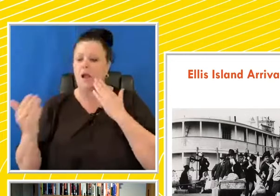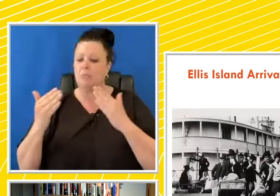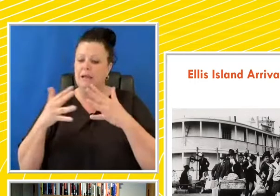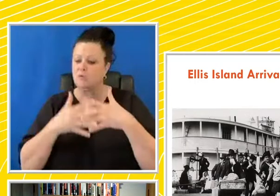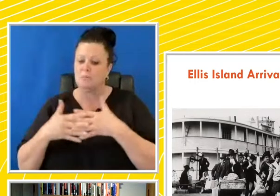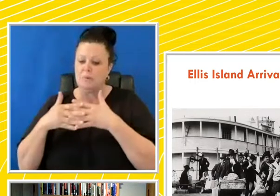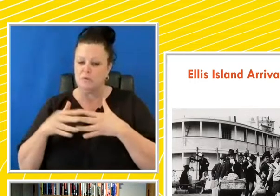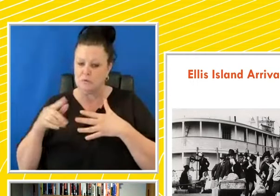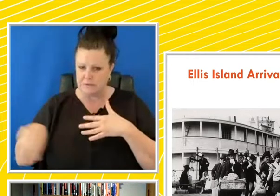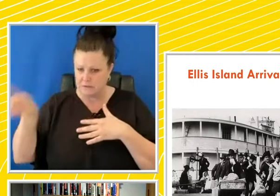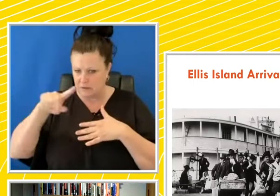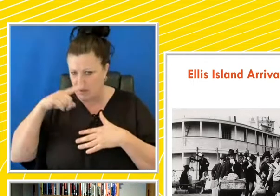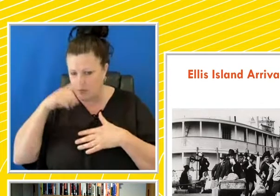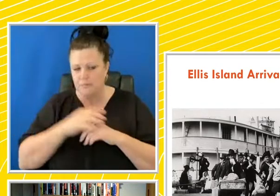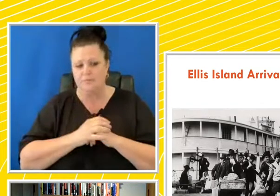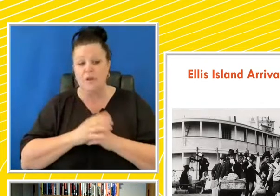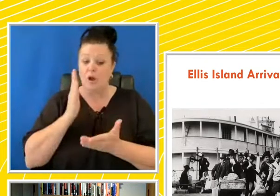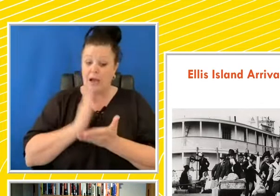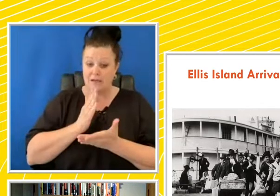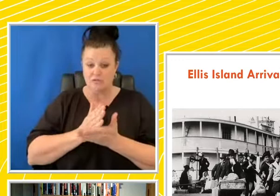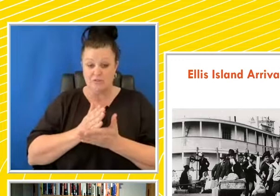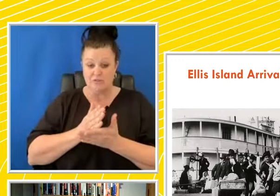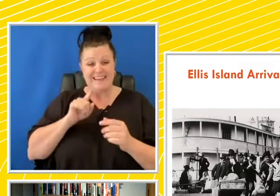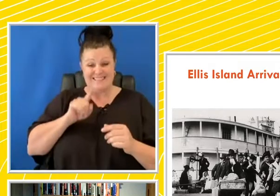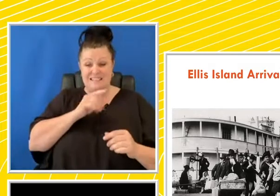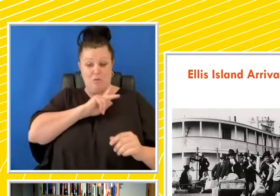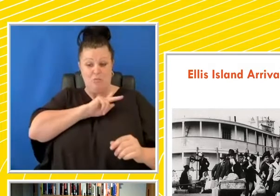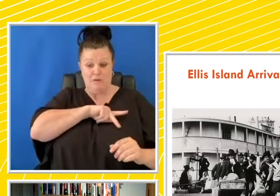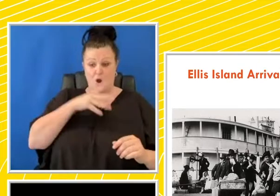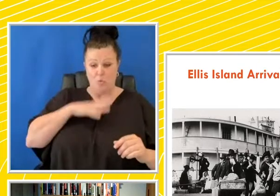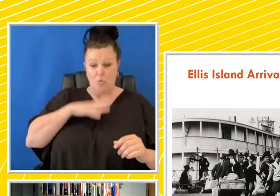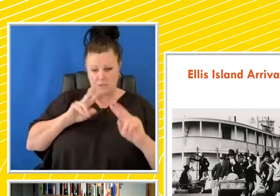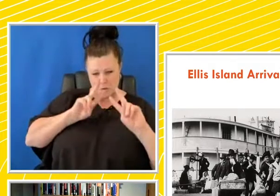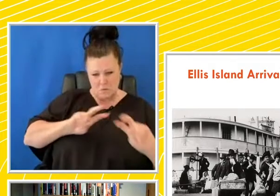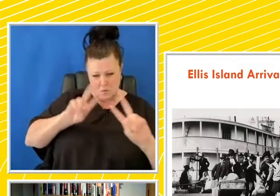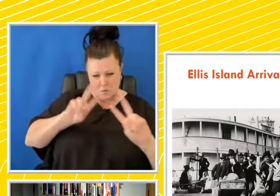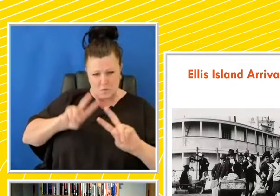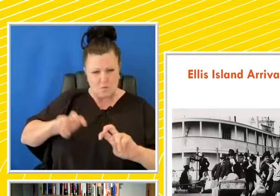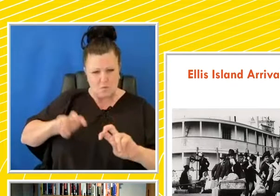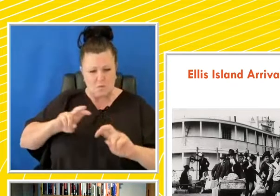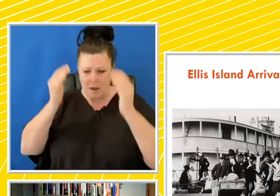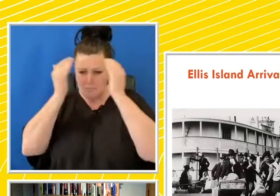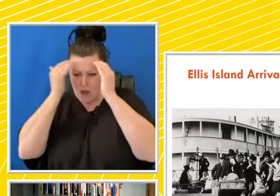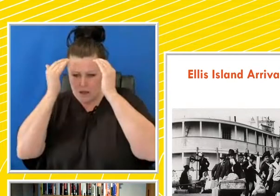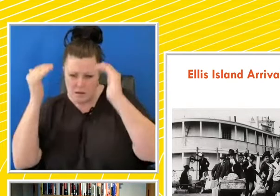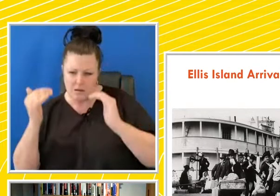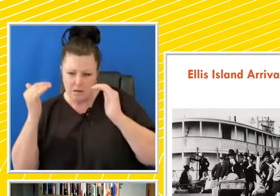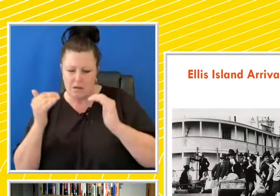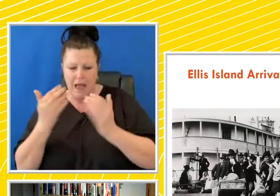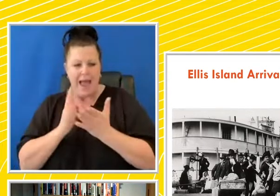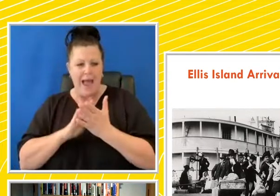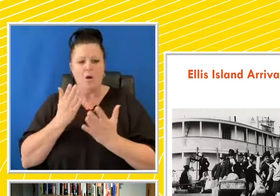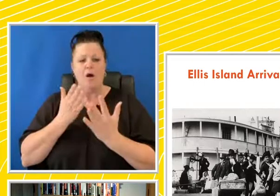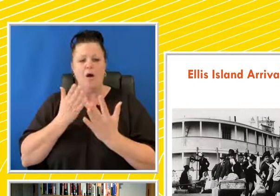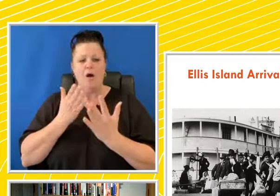And he essentially wanted to be able to identify feeble-mindedness individuals by sight. And